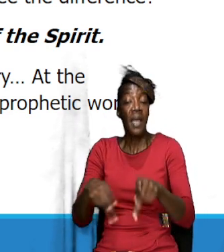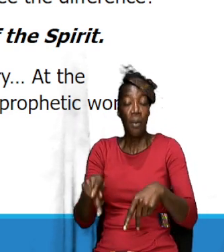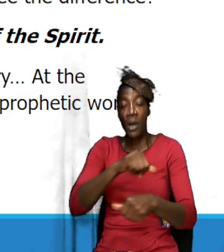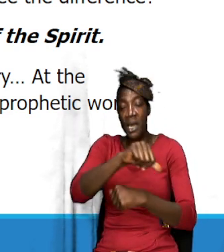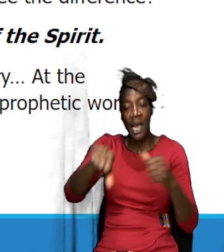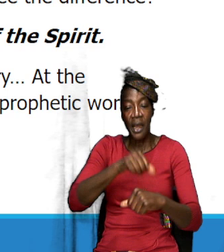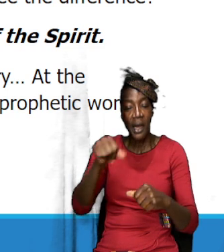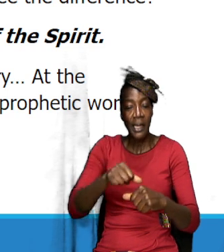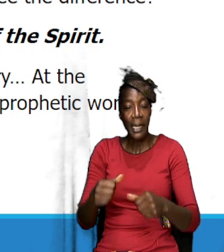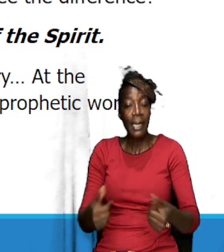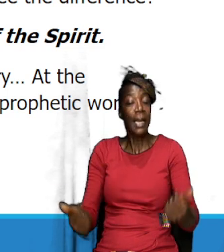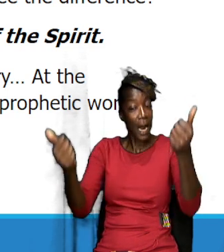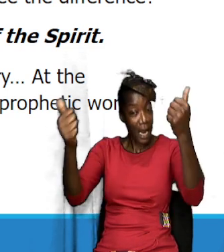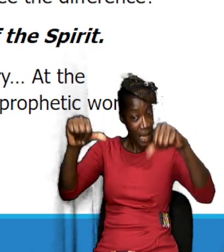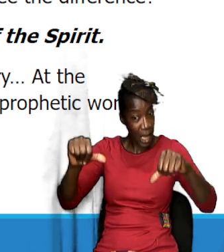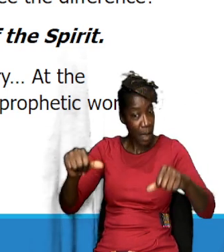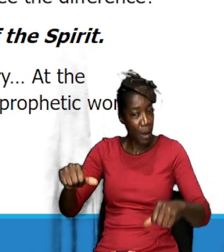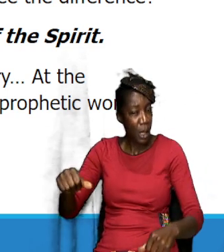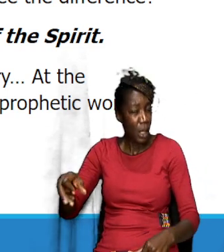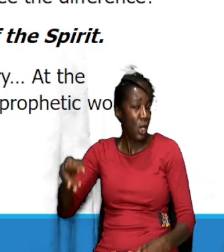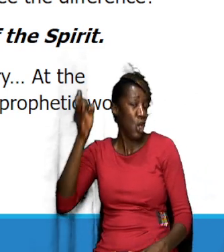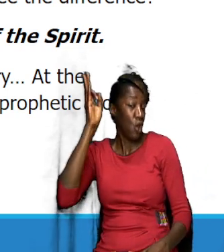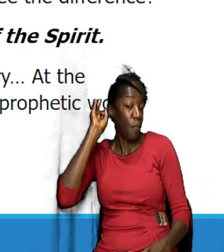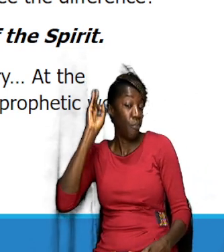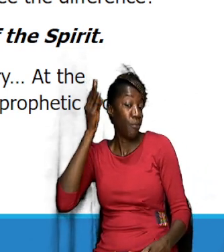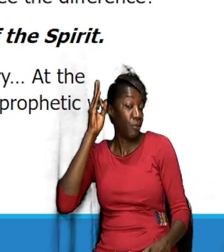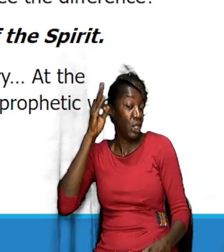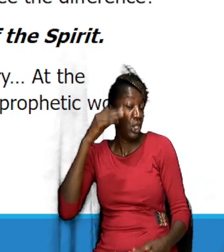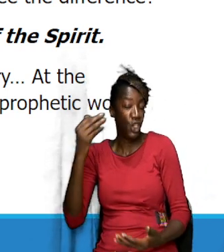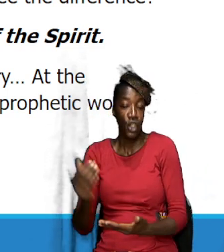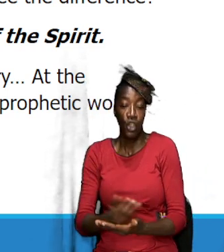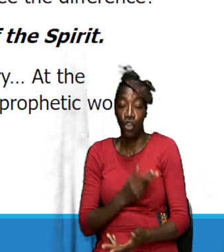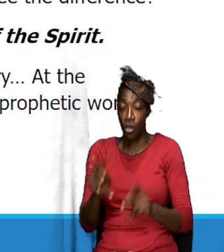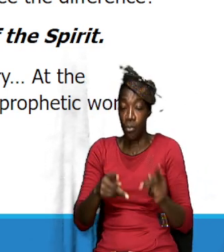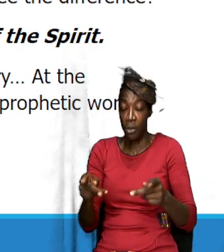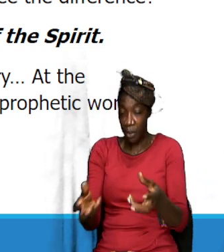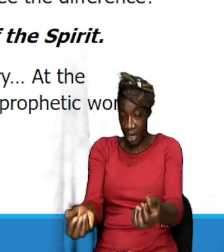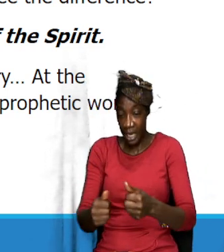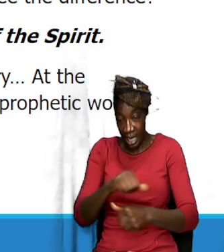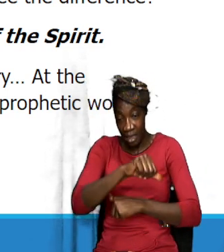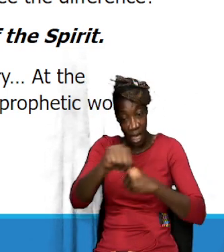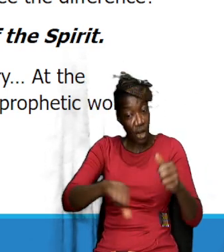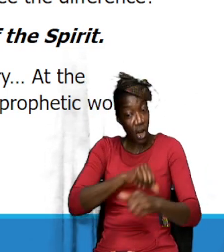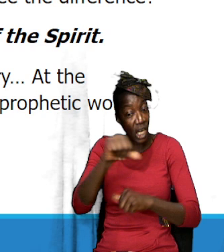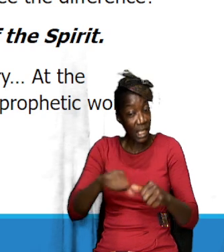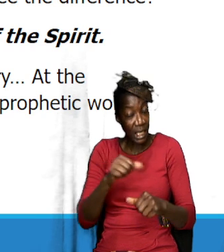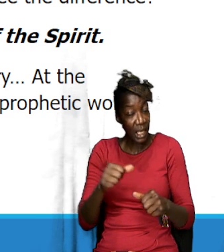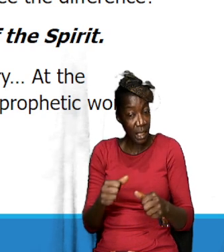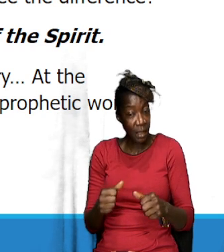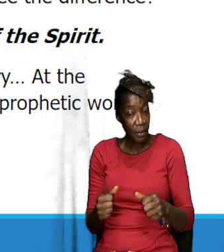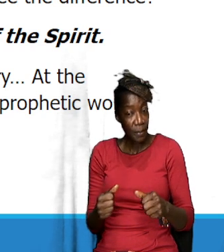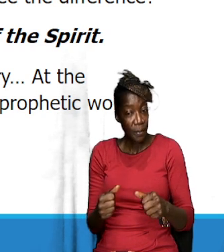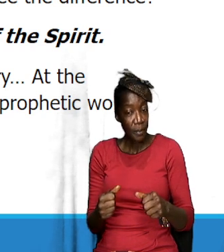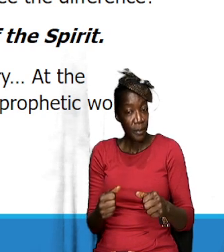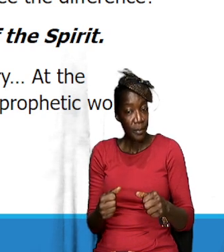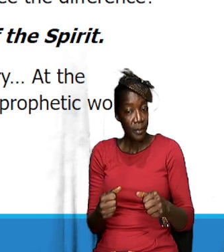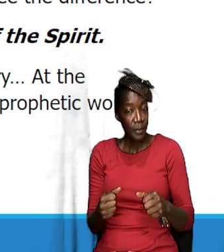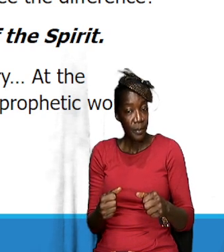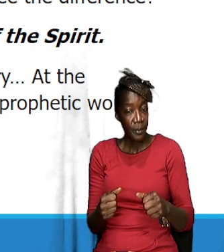are able to preach. There are some folks that when they get anointed, they are able to